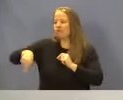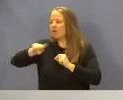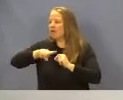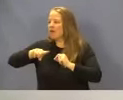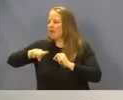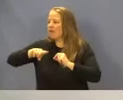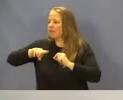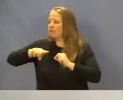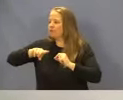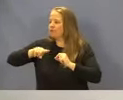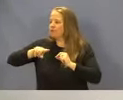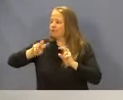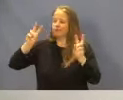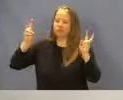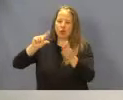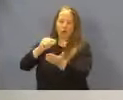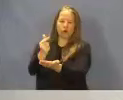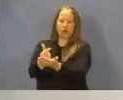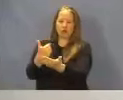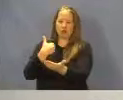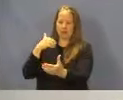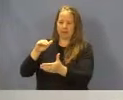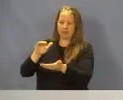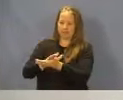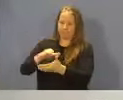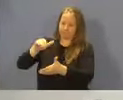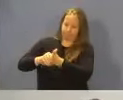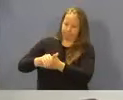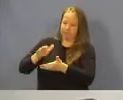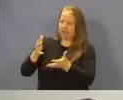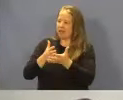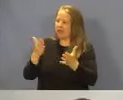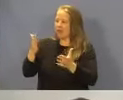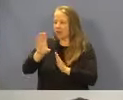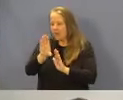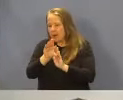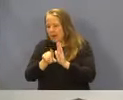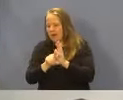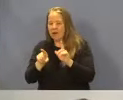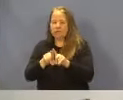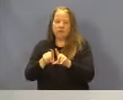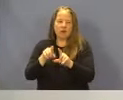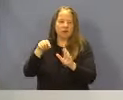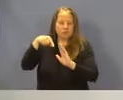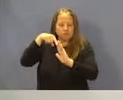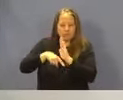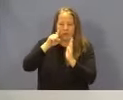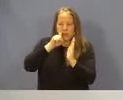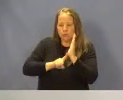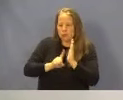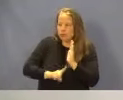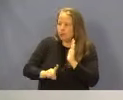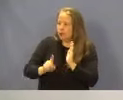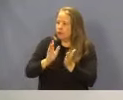graduation was a packet that includes a lot of their background, not to mention a thoroughly researched paper